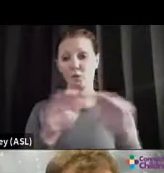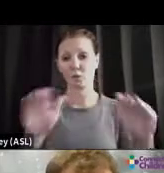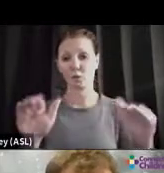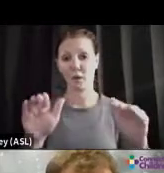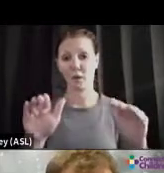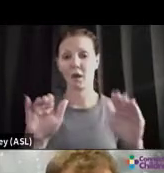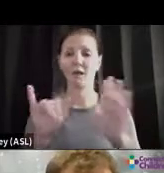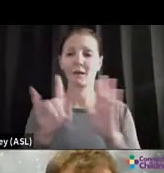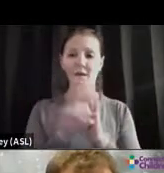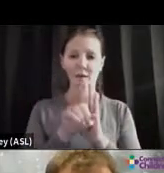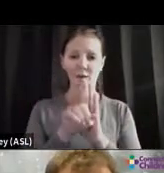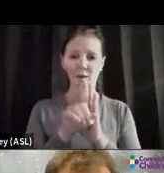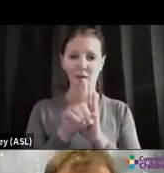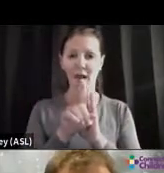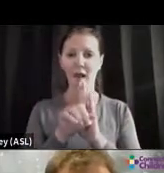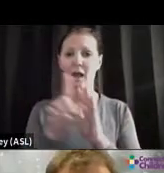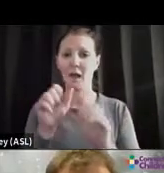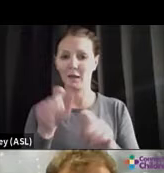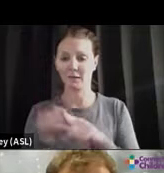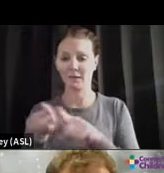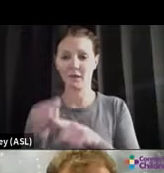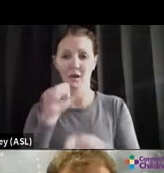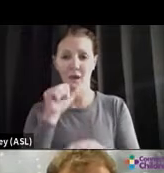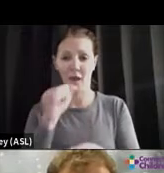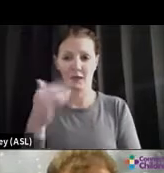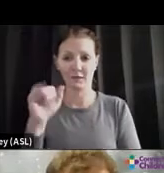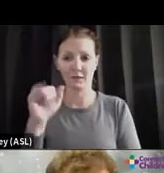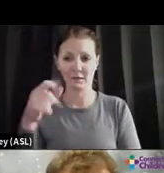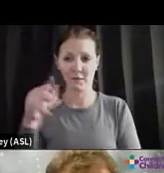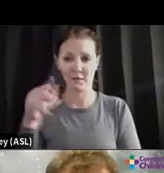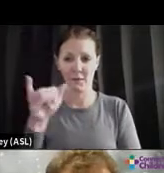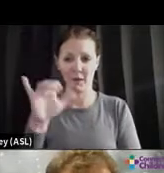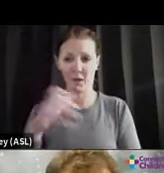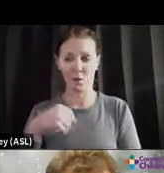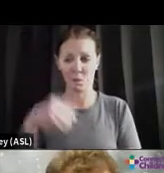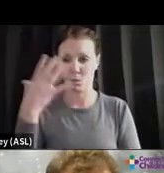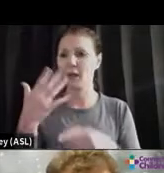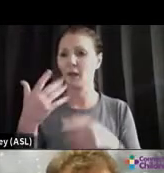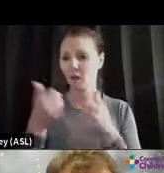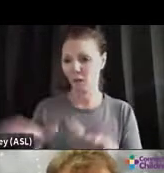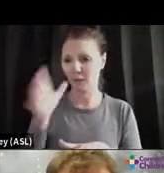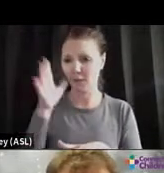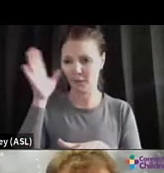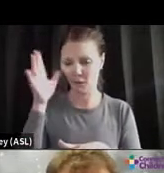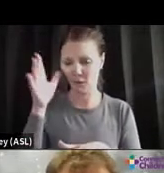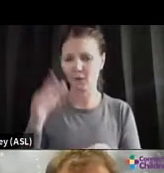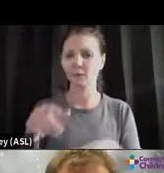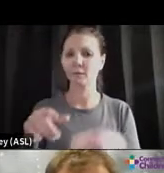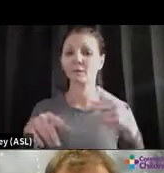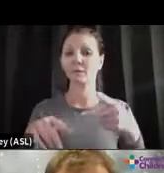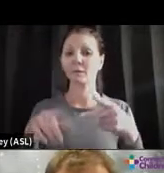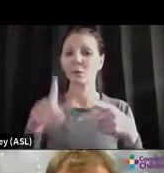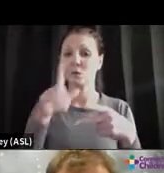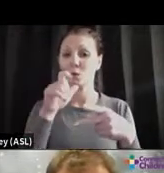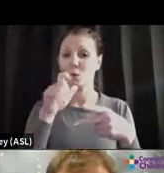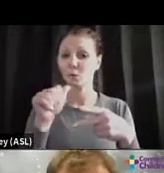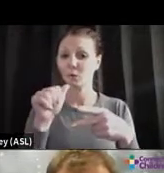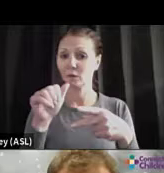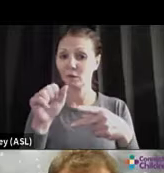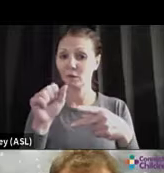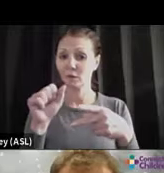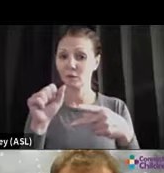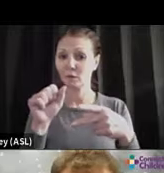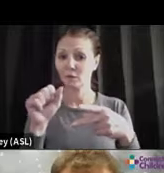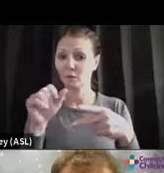white lost a parent or caregiver. But if you identify as Latinx, almost twice as likely to have lost a parent. If you identify